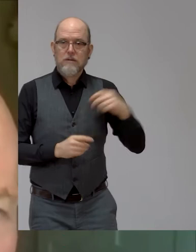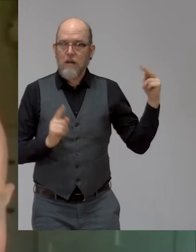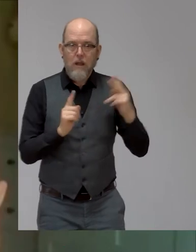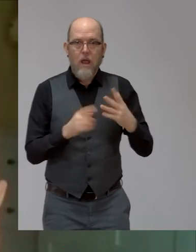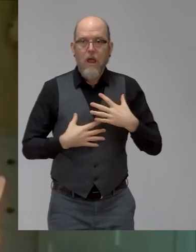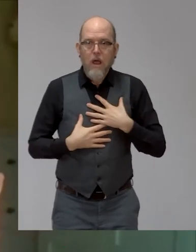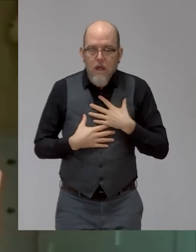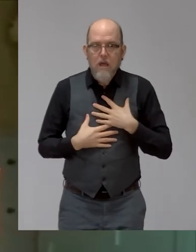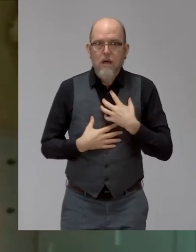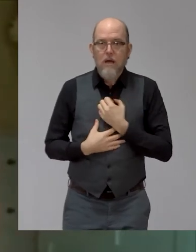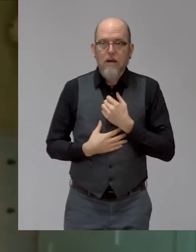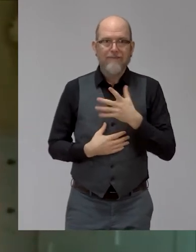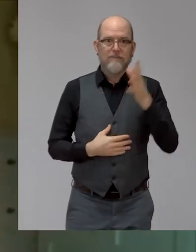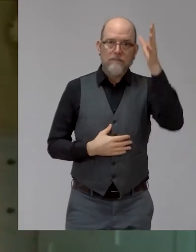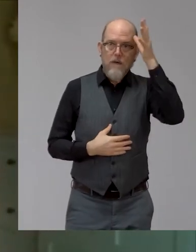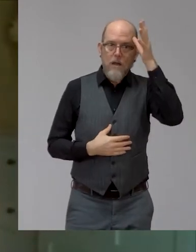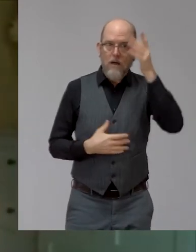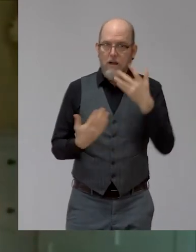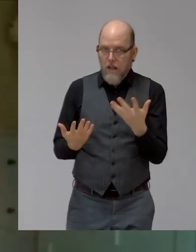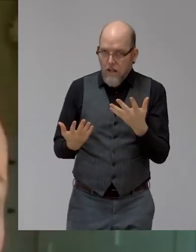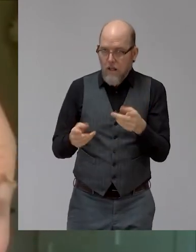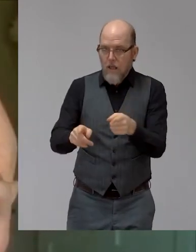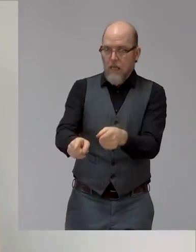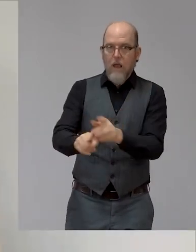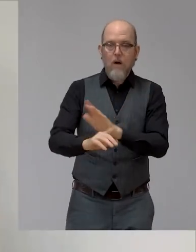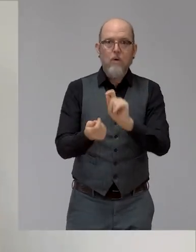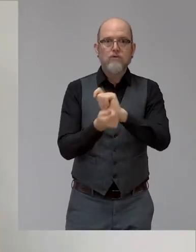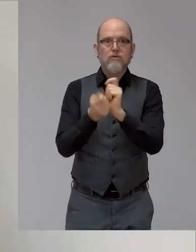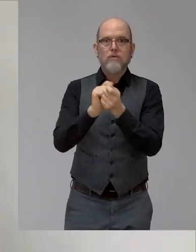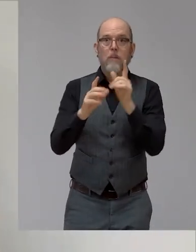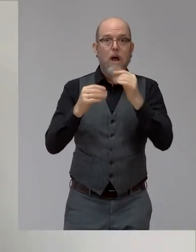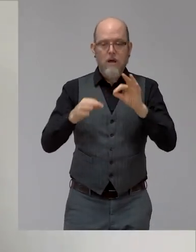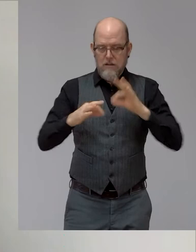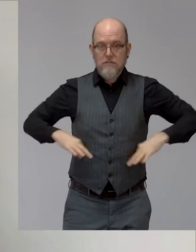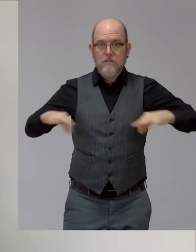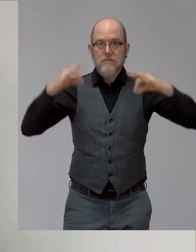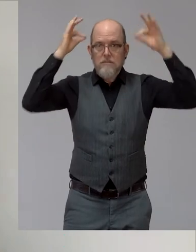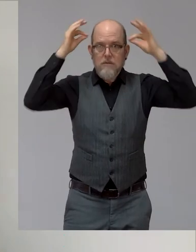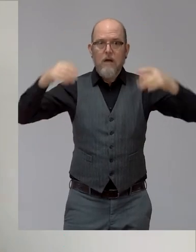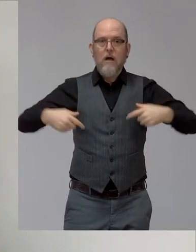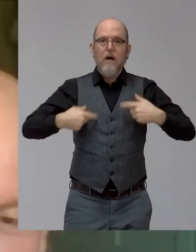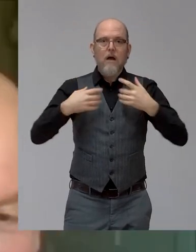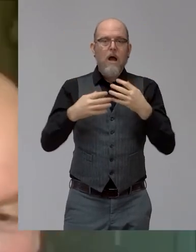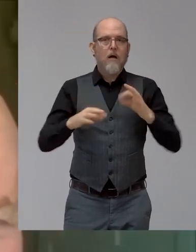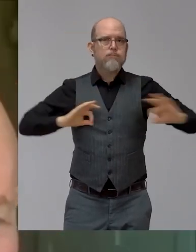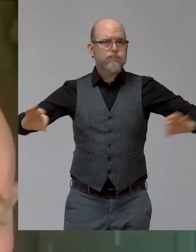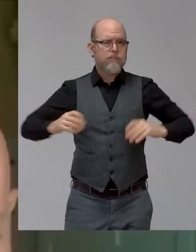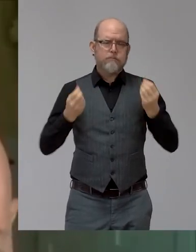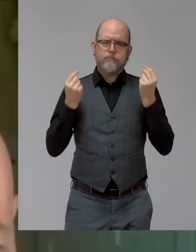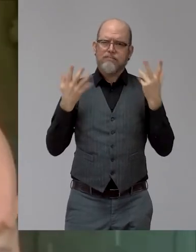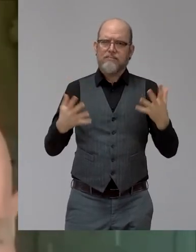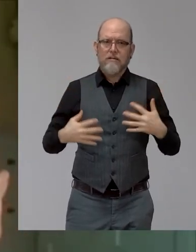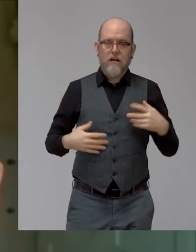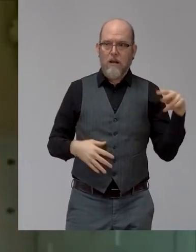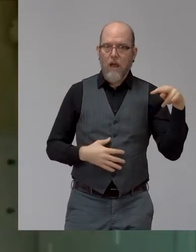wires and things plugged into him. What age are your daughters? Well, one of them's actually her birthday on Monday. She's